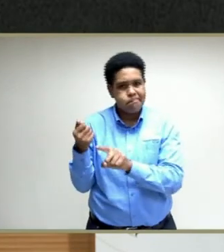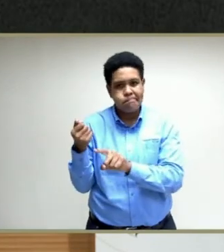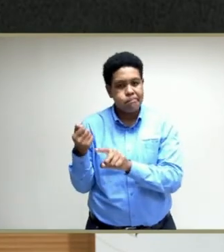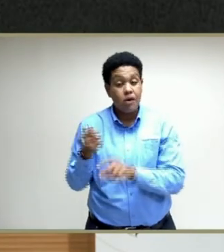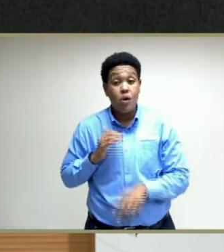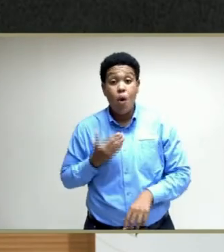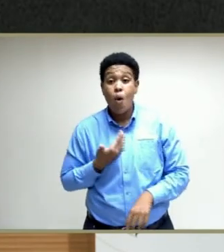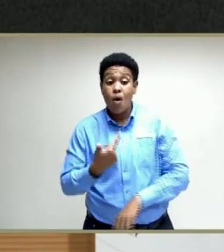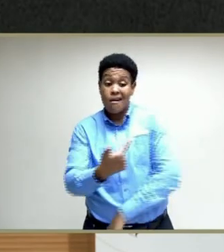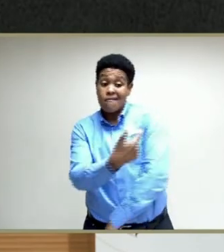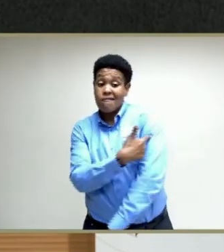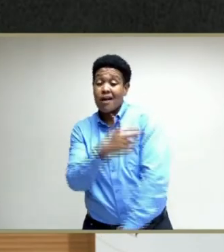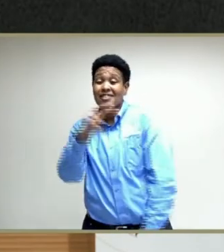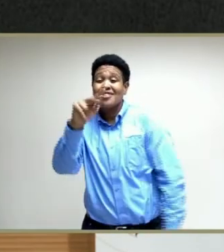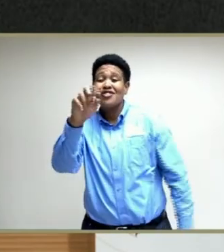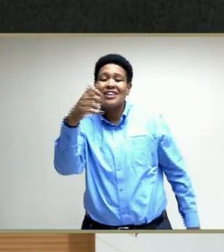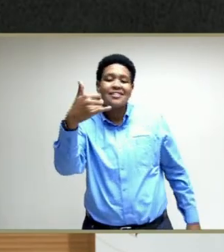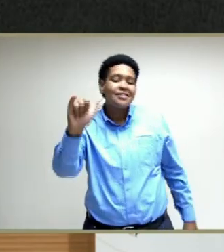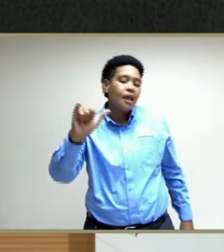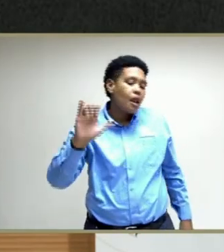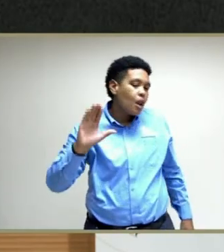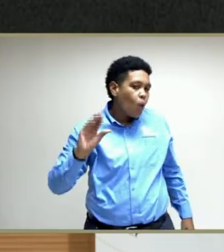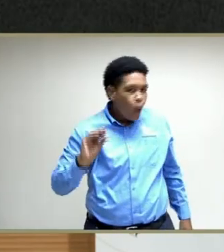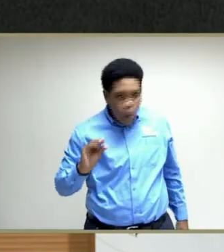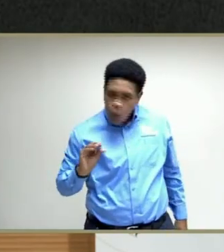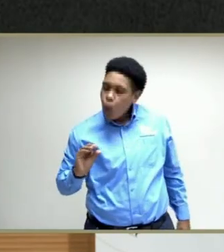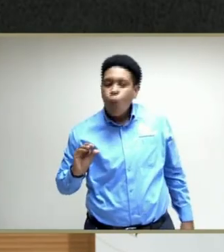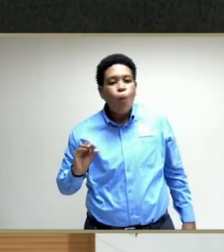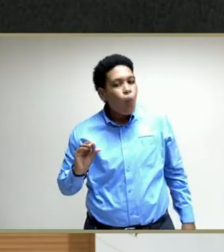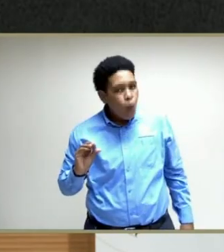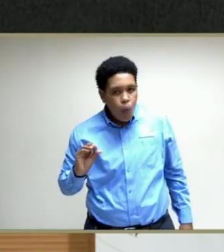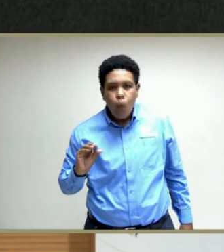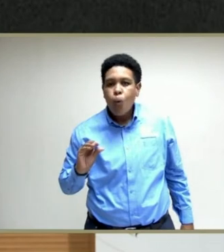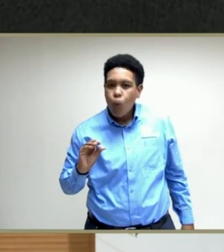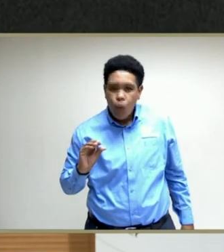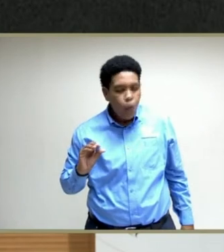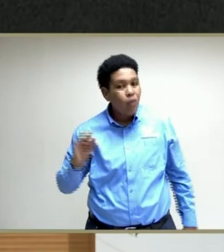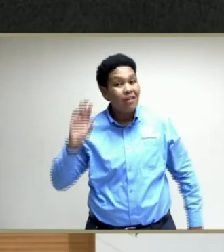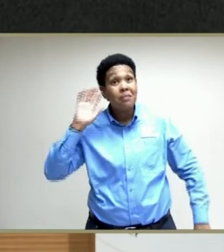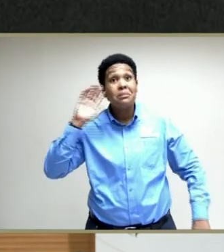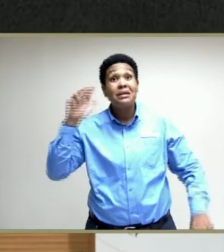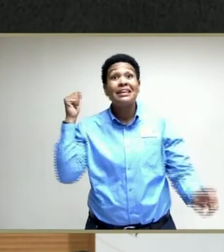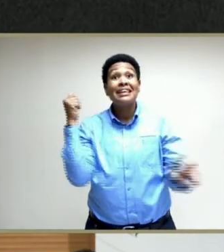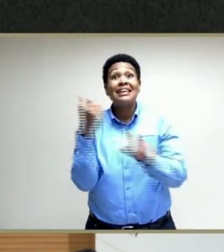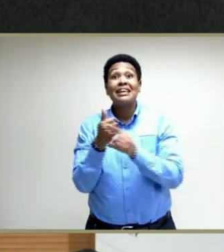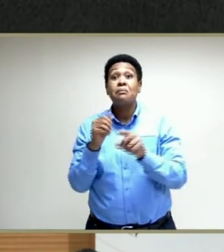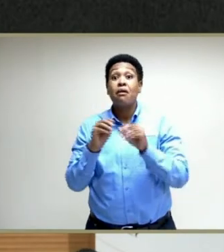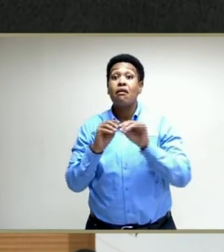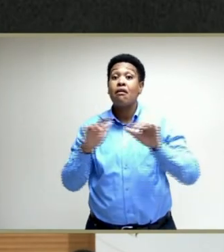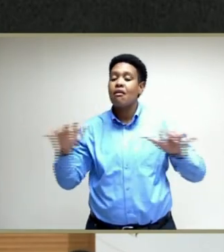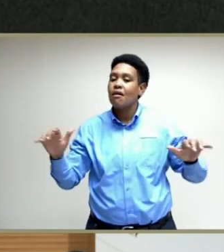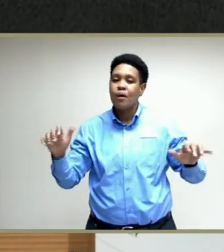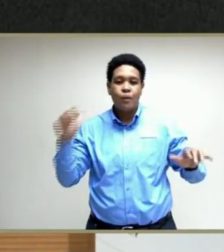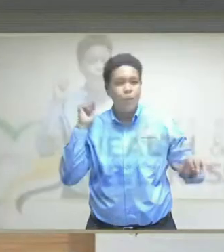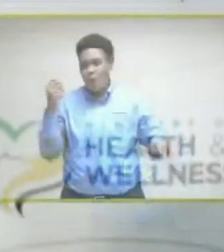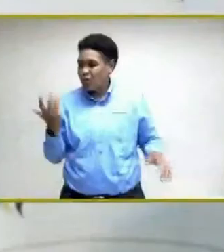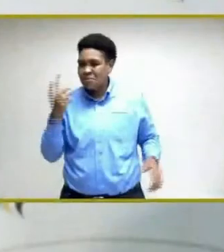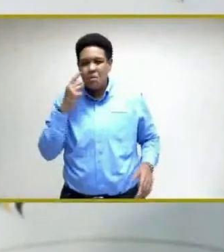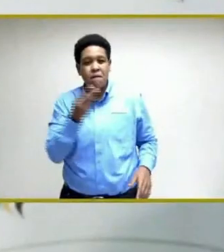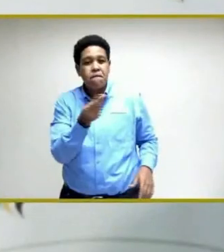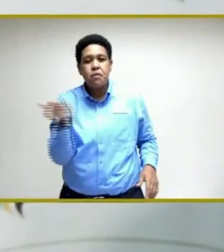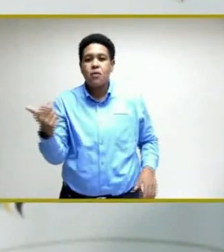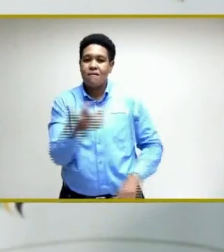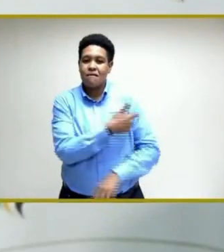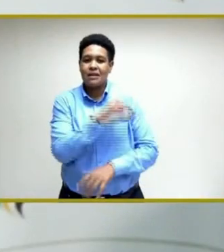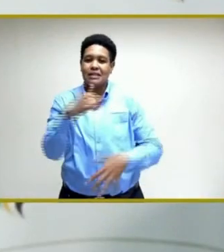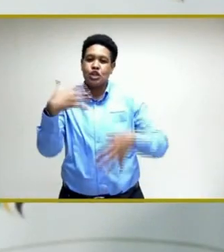rate is still at a low level that it would have low effects on transmission. So that's a summary of our